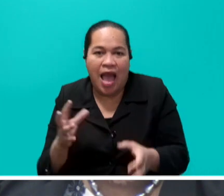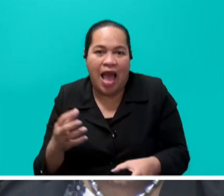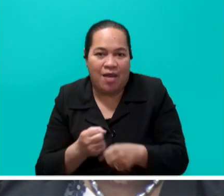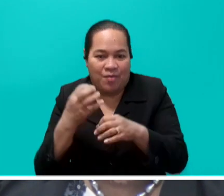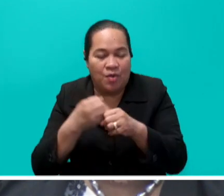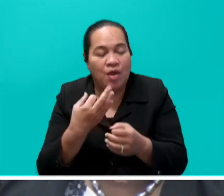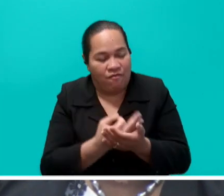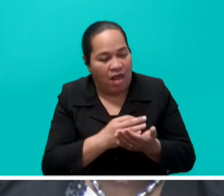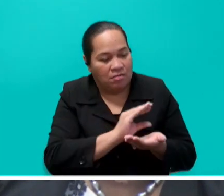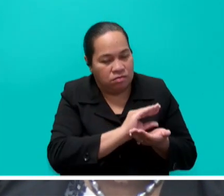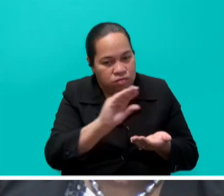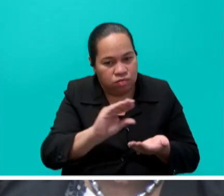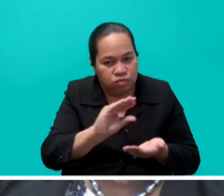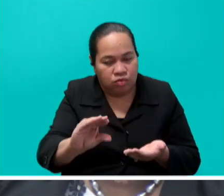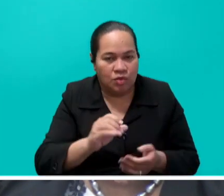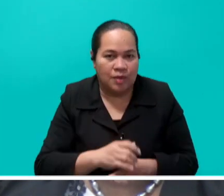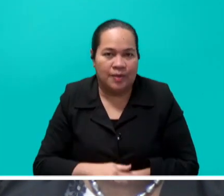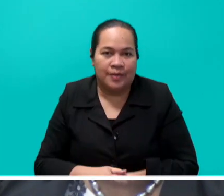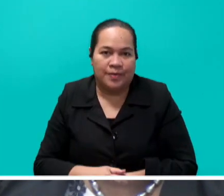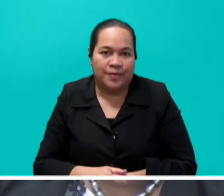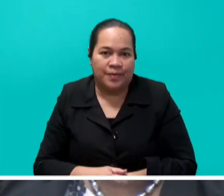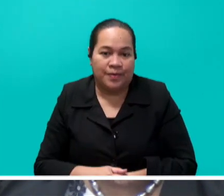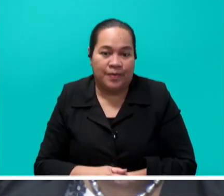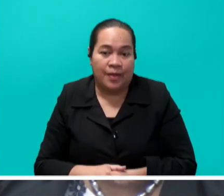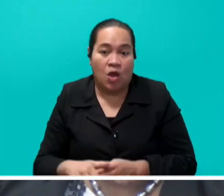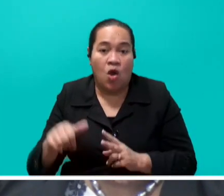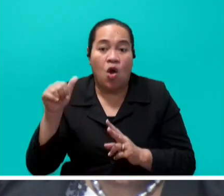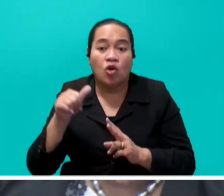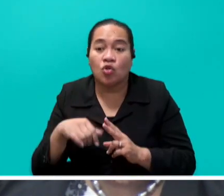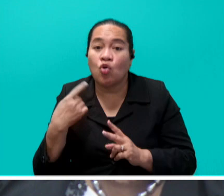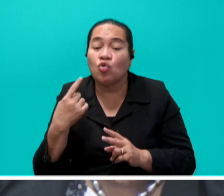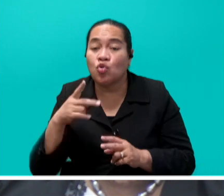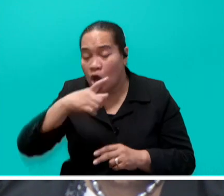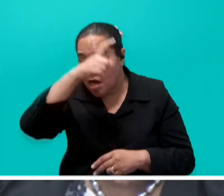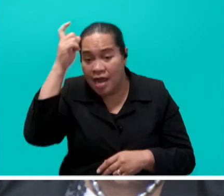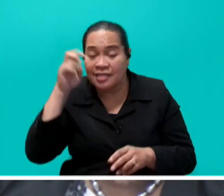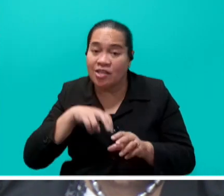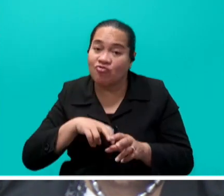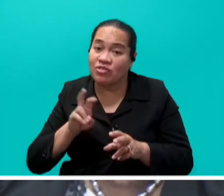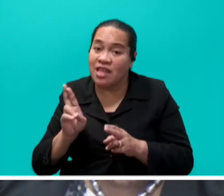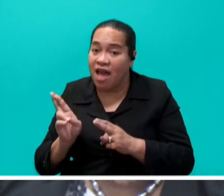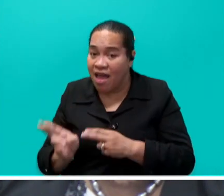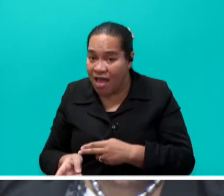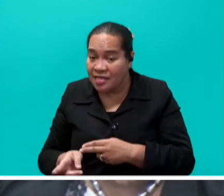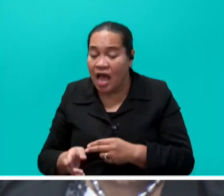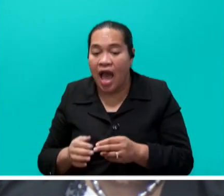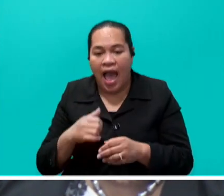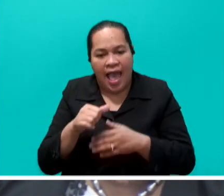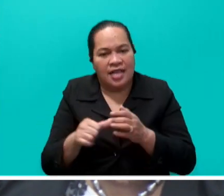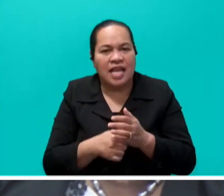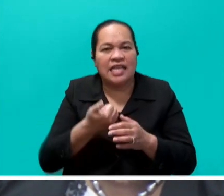funds for them. And also the engagement of the retired nurses, especially the nurses who are above 60 years old.